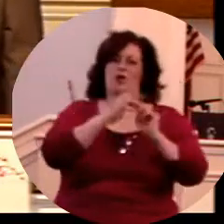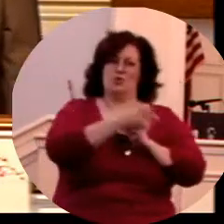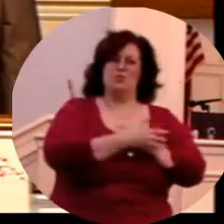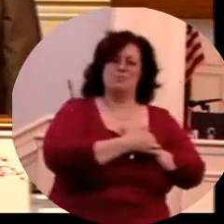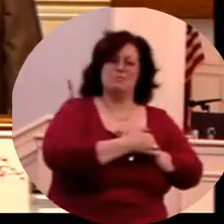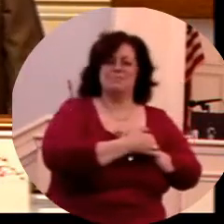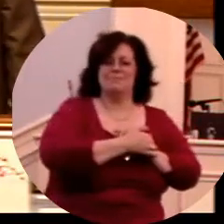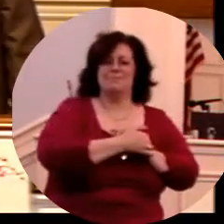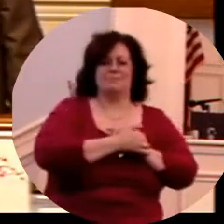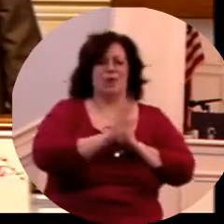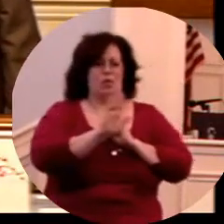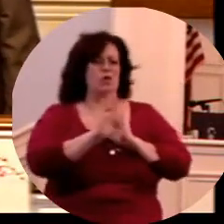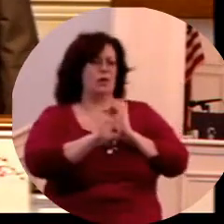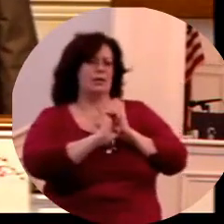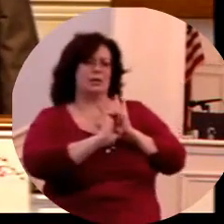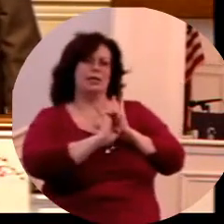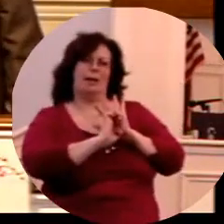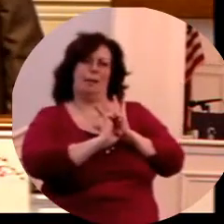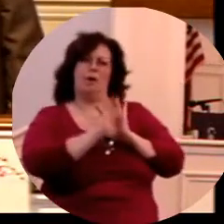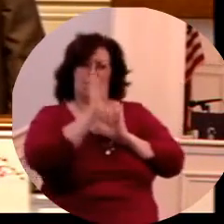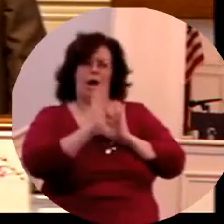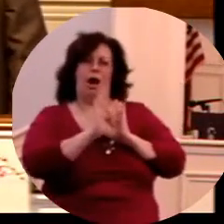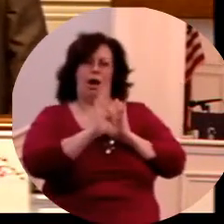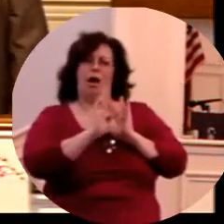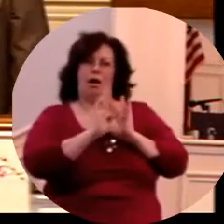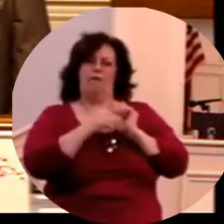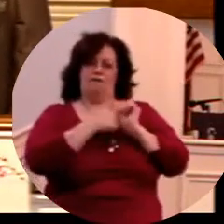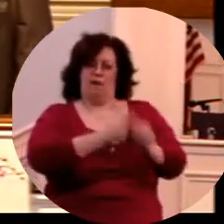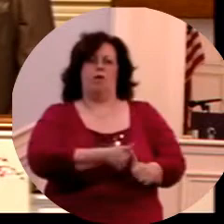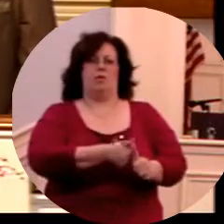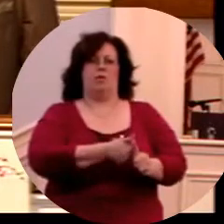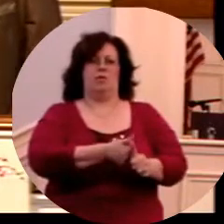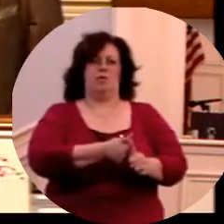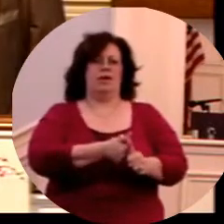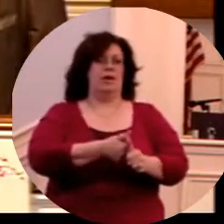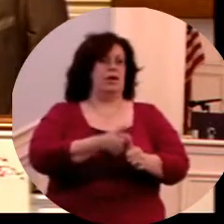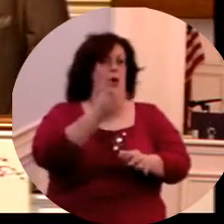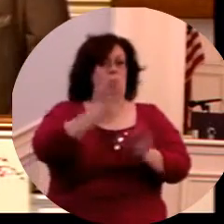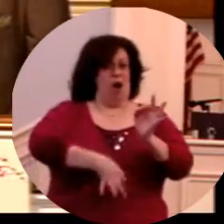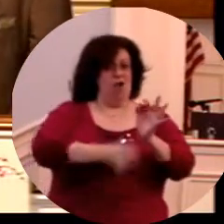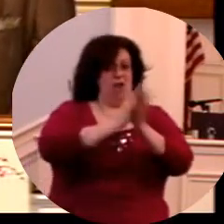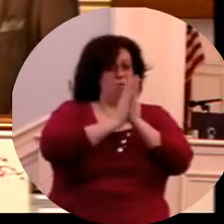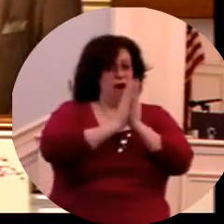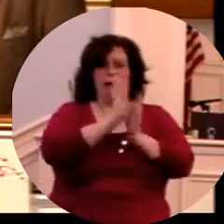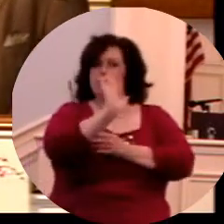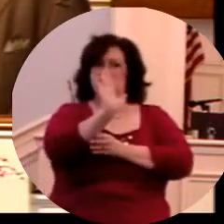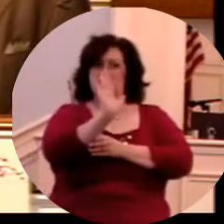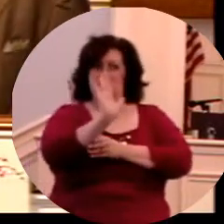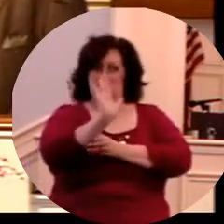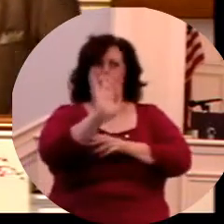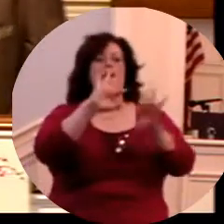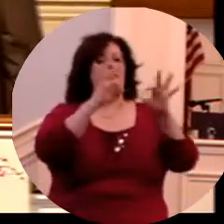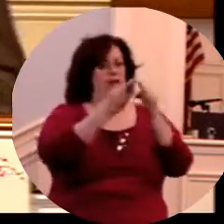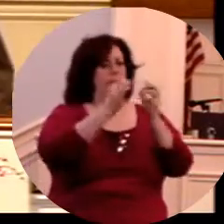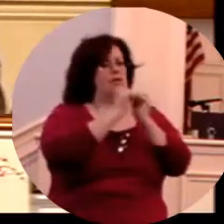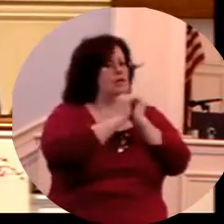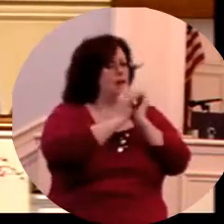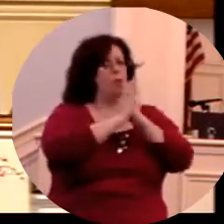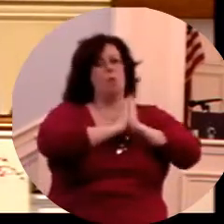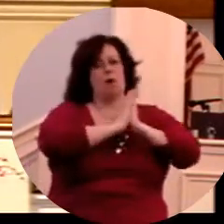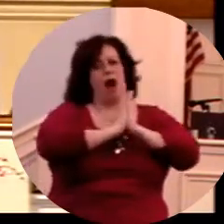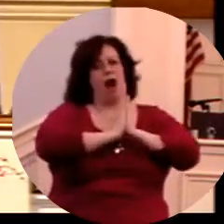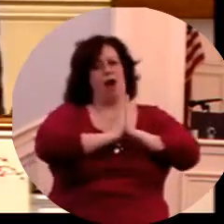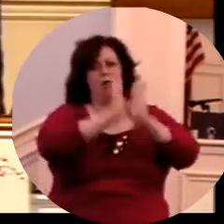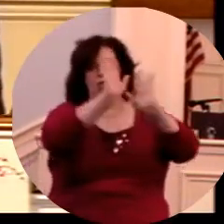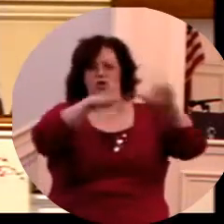God honors that instruction and that example. Oh, it's not in vain for you to pray and have family altar. It's not in